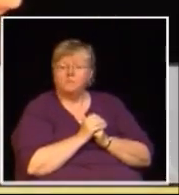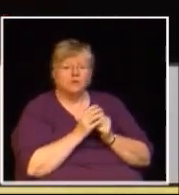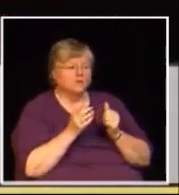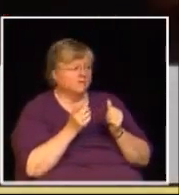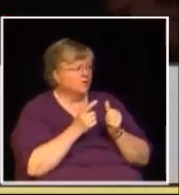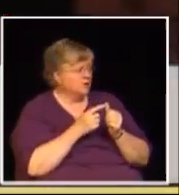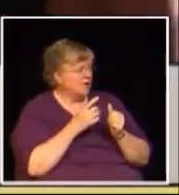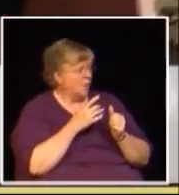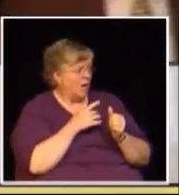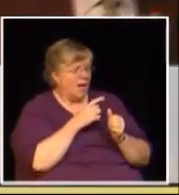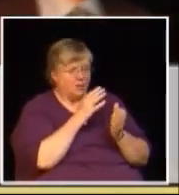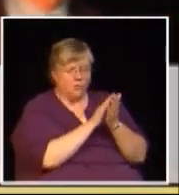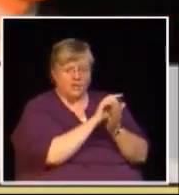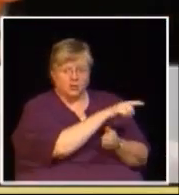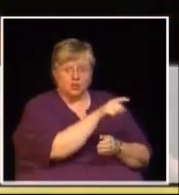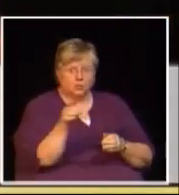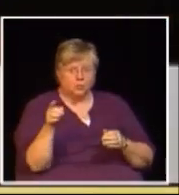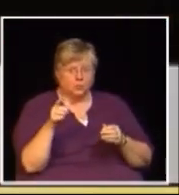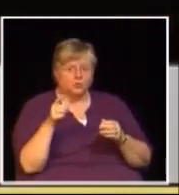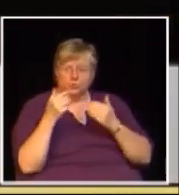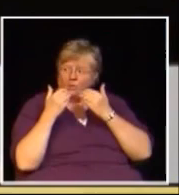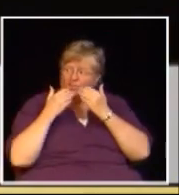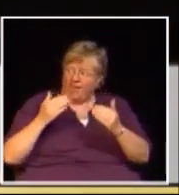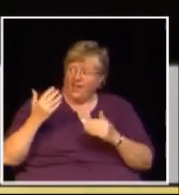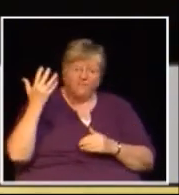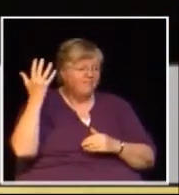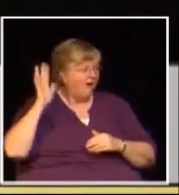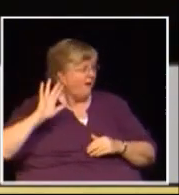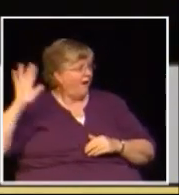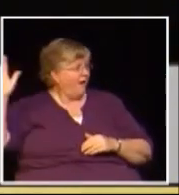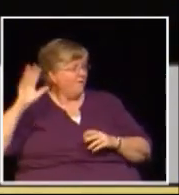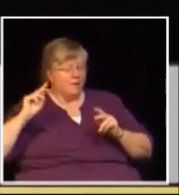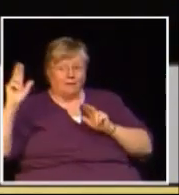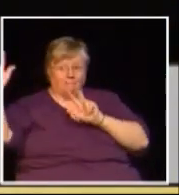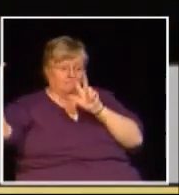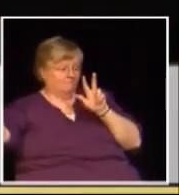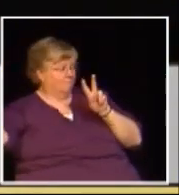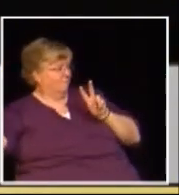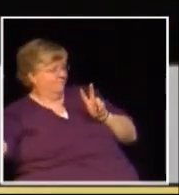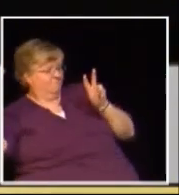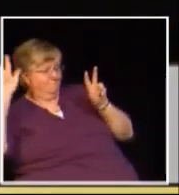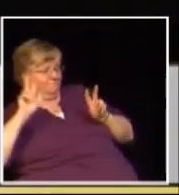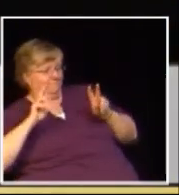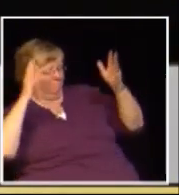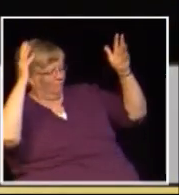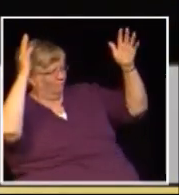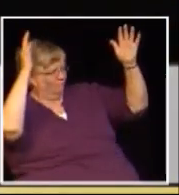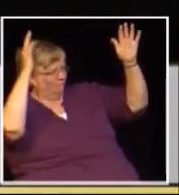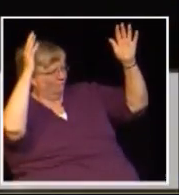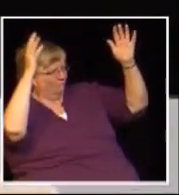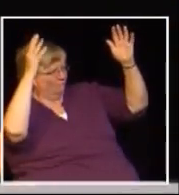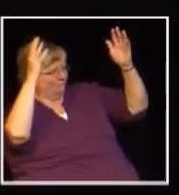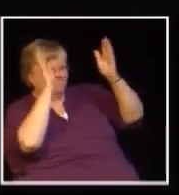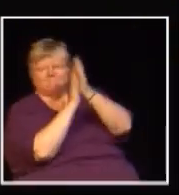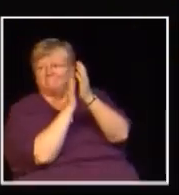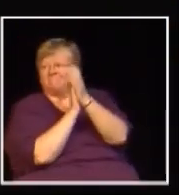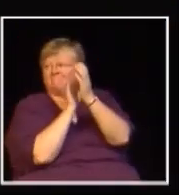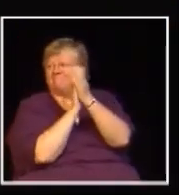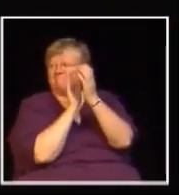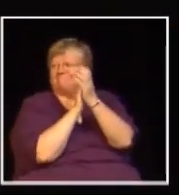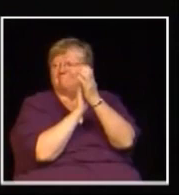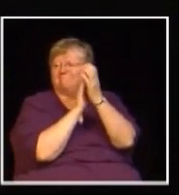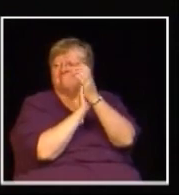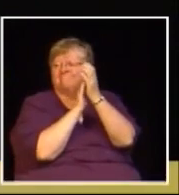now first of all I'd like to ask the audience to join me in thanking the five fearless speakers who have come on here this evening